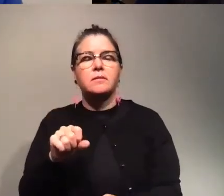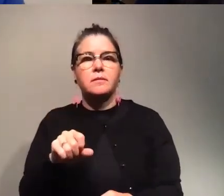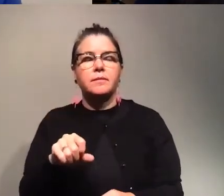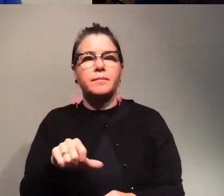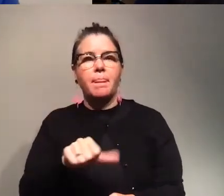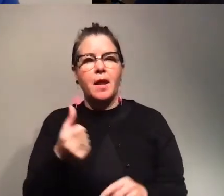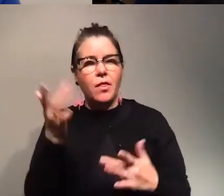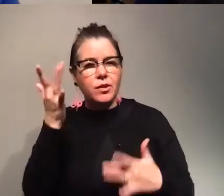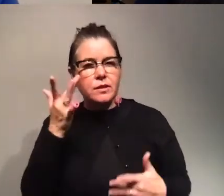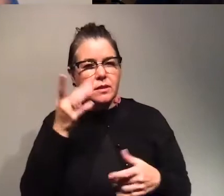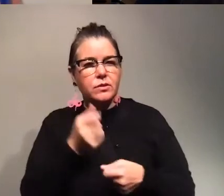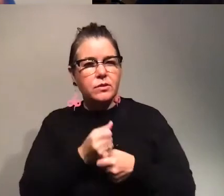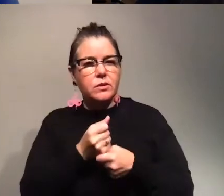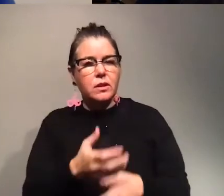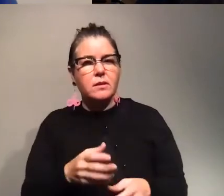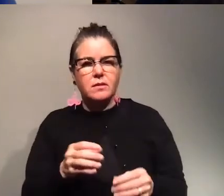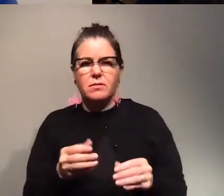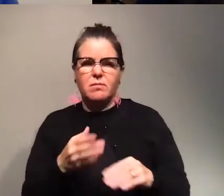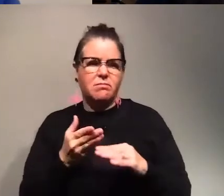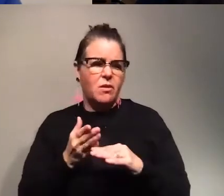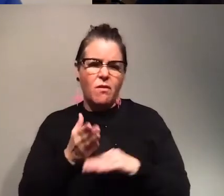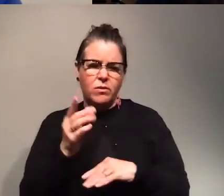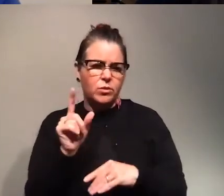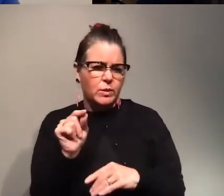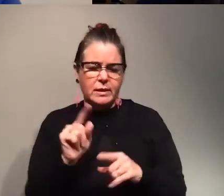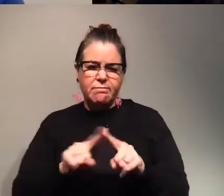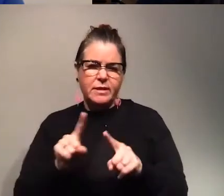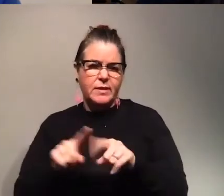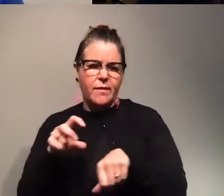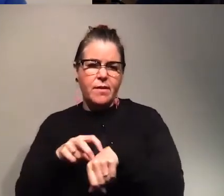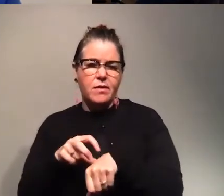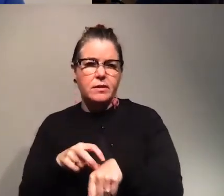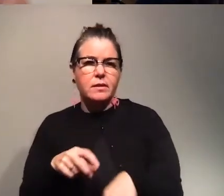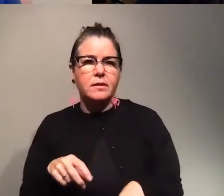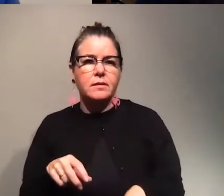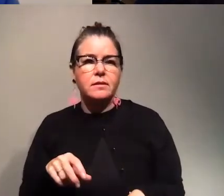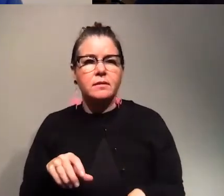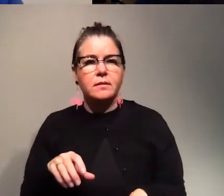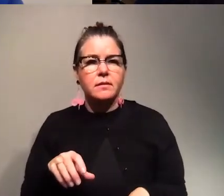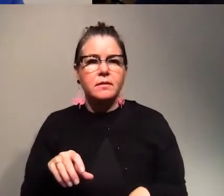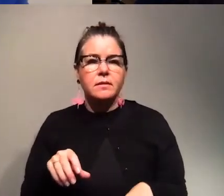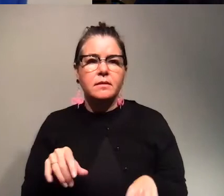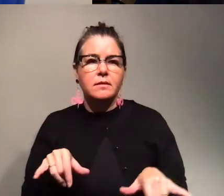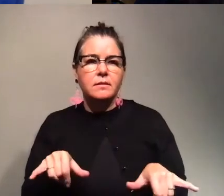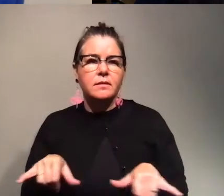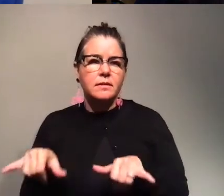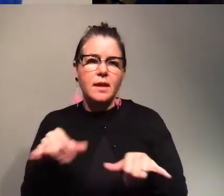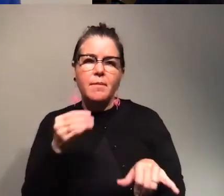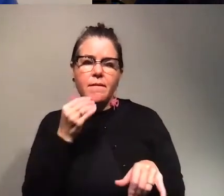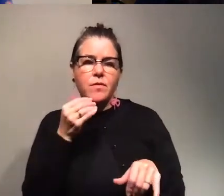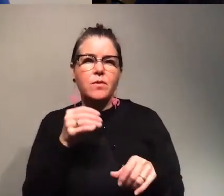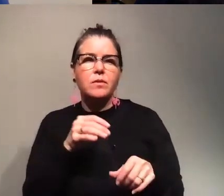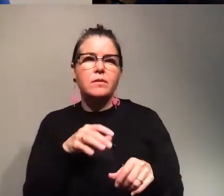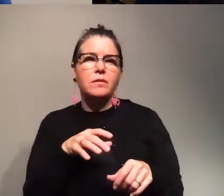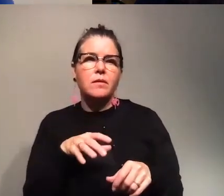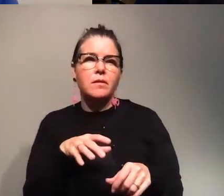caused by more than 20 different viruses actually um cassava is a staple food in regions in several